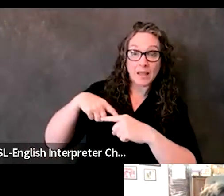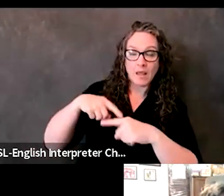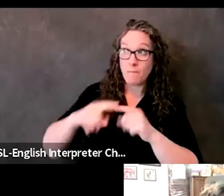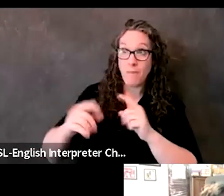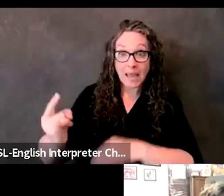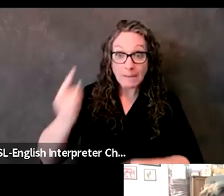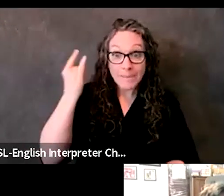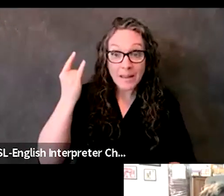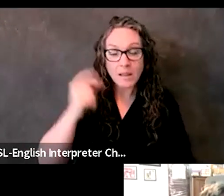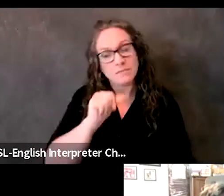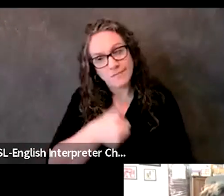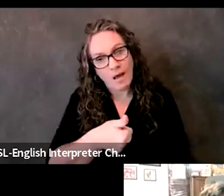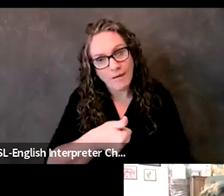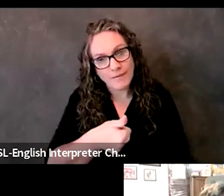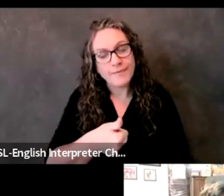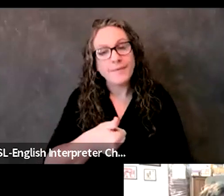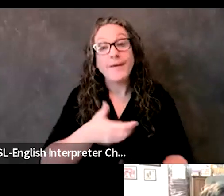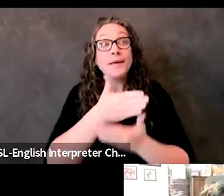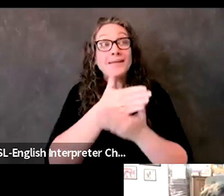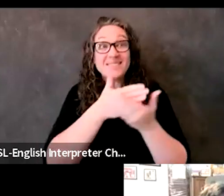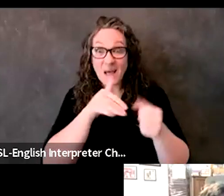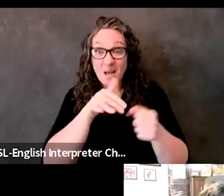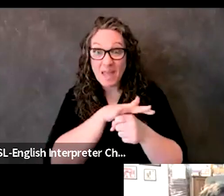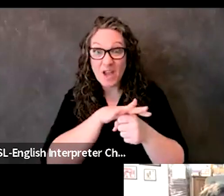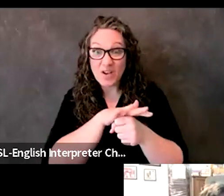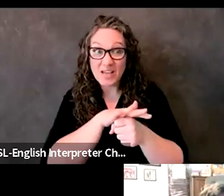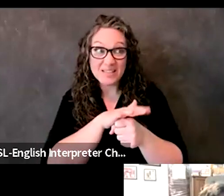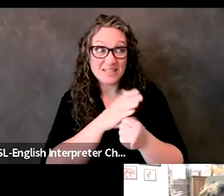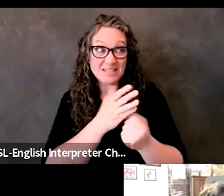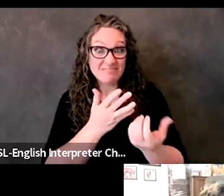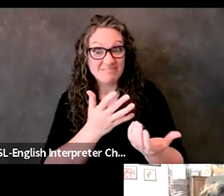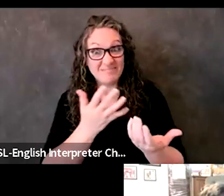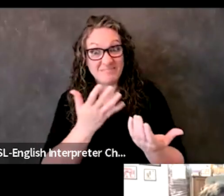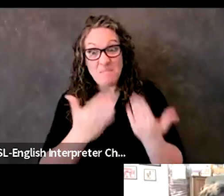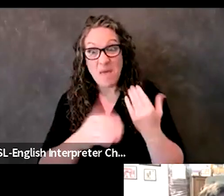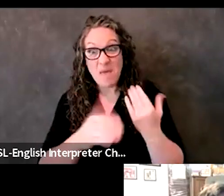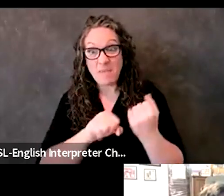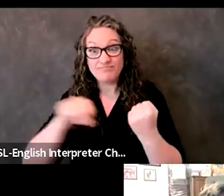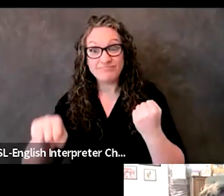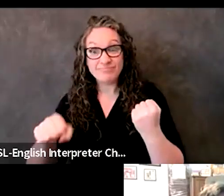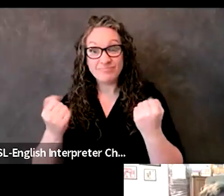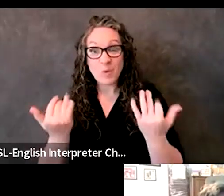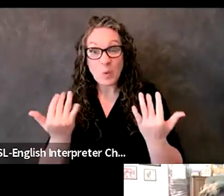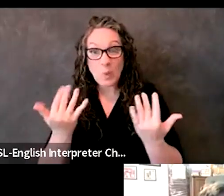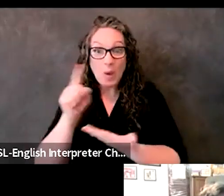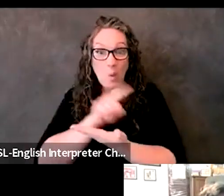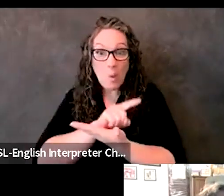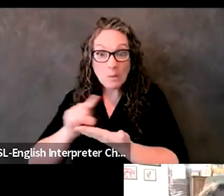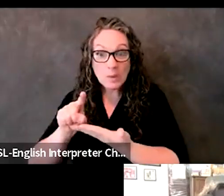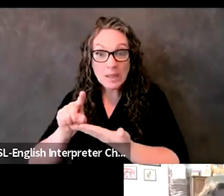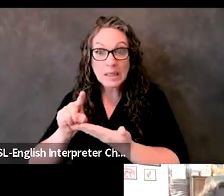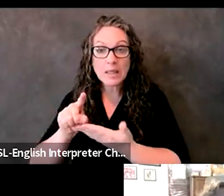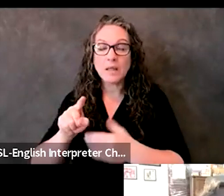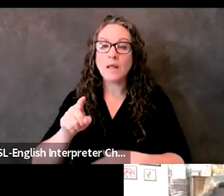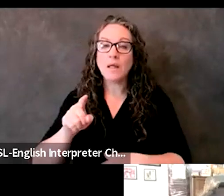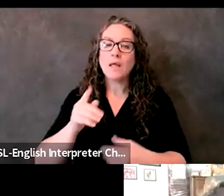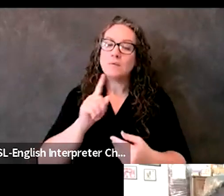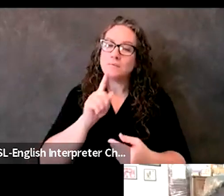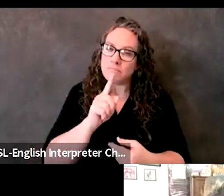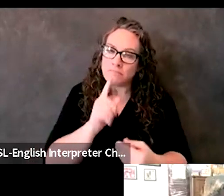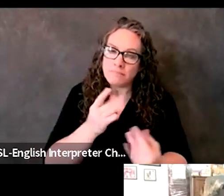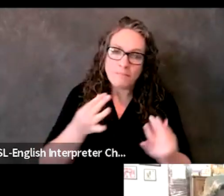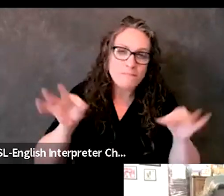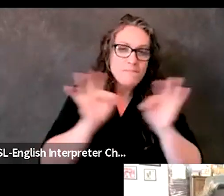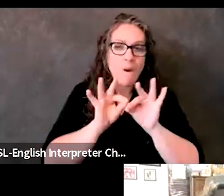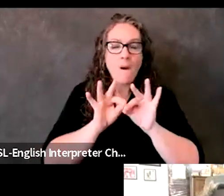cases and places, um, it might not even be coming for a week. Um, so it's very, very important. You know, we never stopped talking about